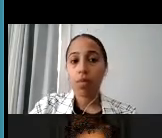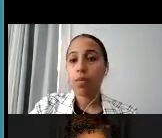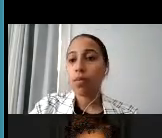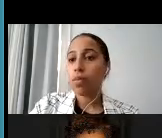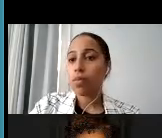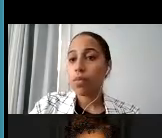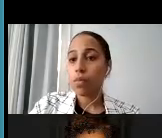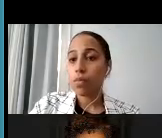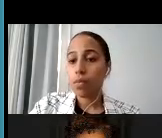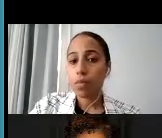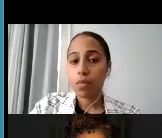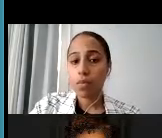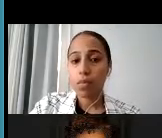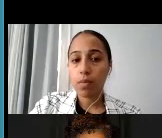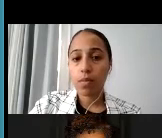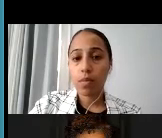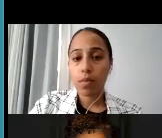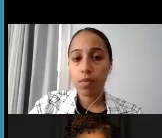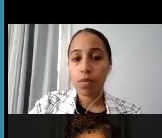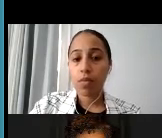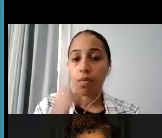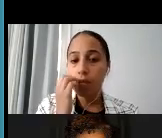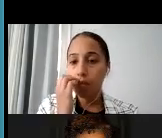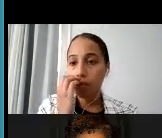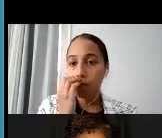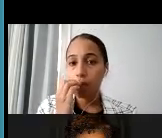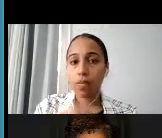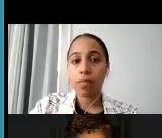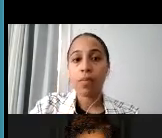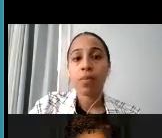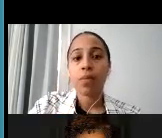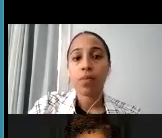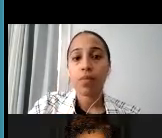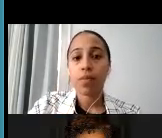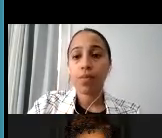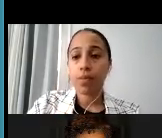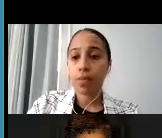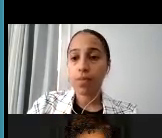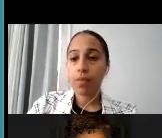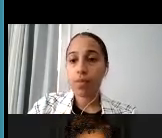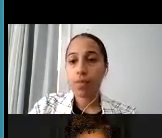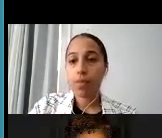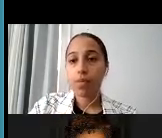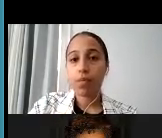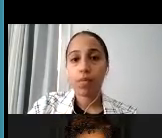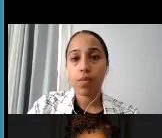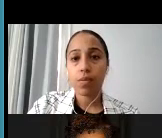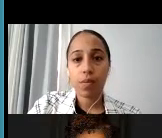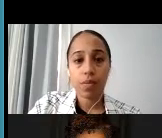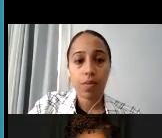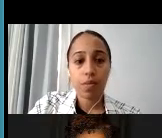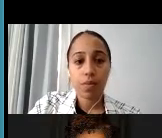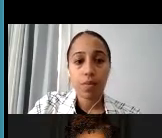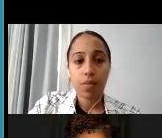household income is not more than 65% of the statewide annual median household income.